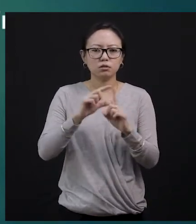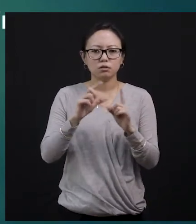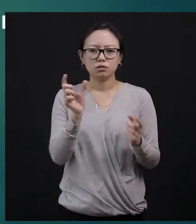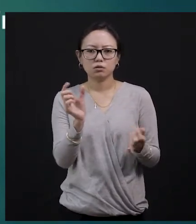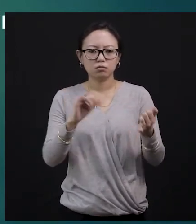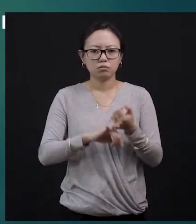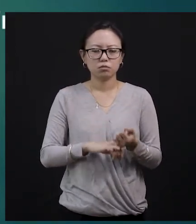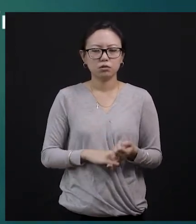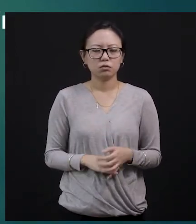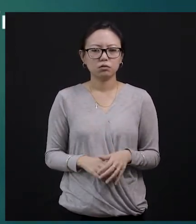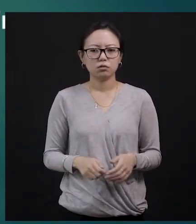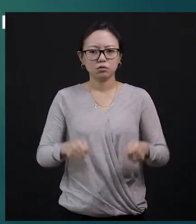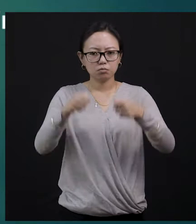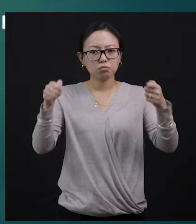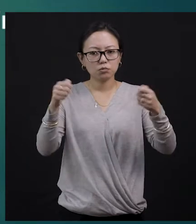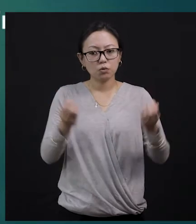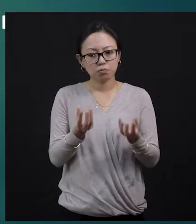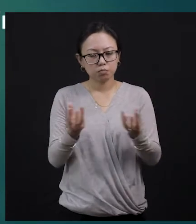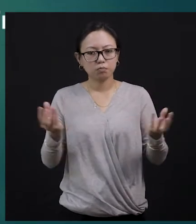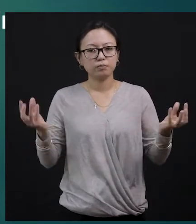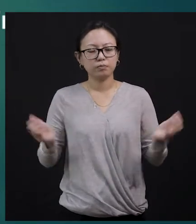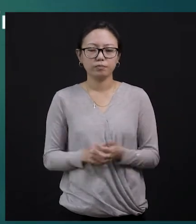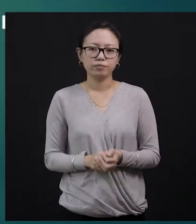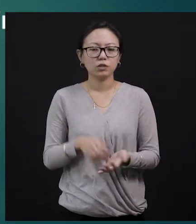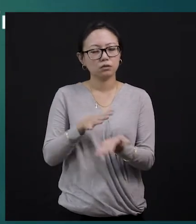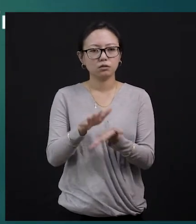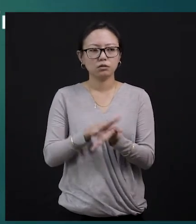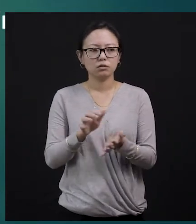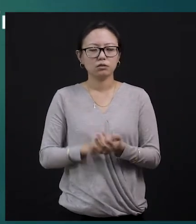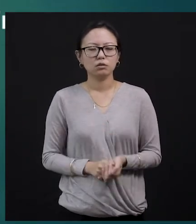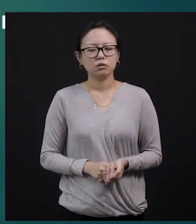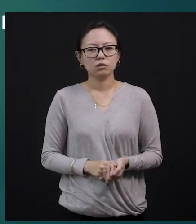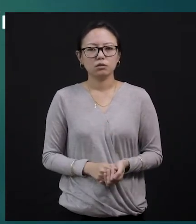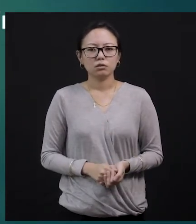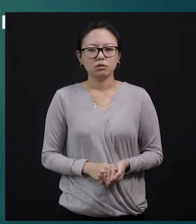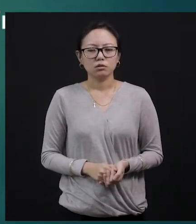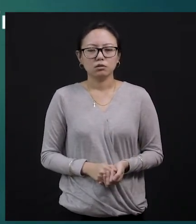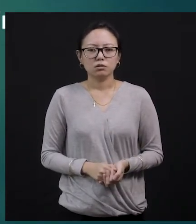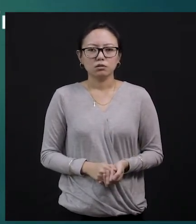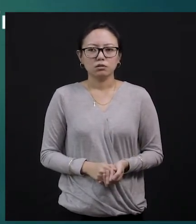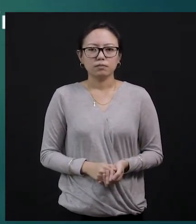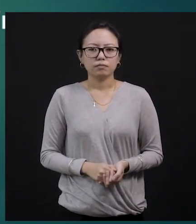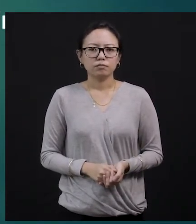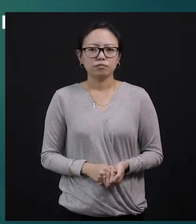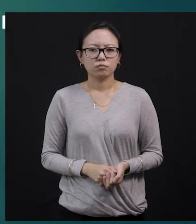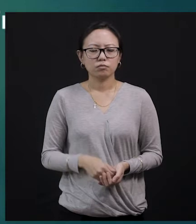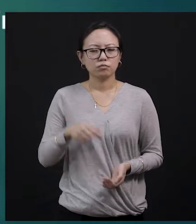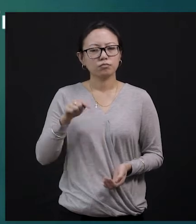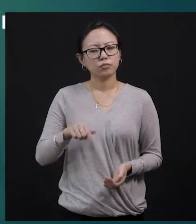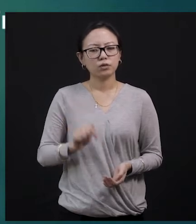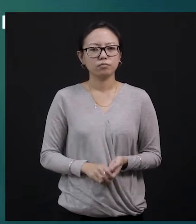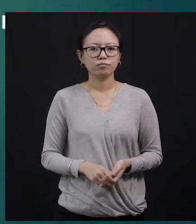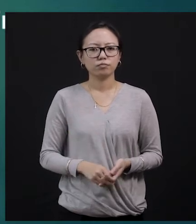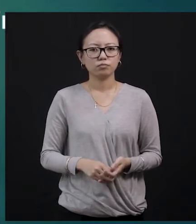are going to be discussing today is related to Eid, okay? Eid festival. Now, I'm sure you know what Eid is because you